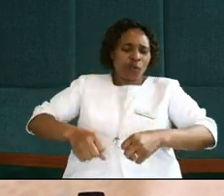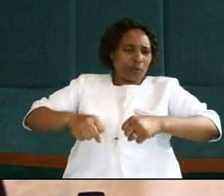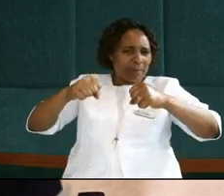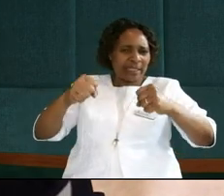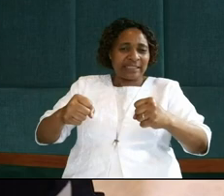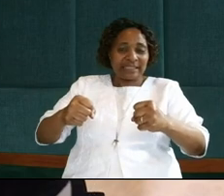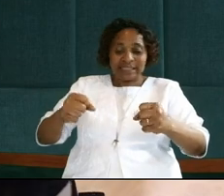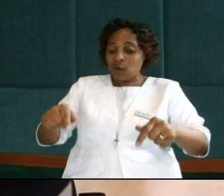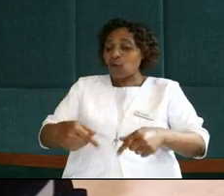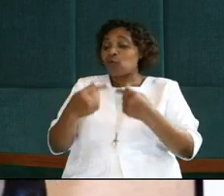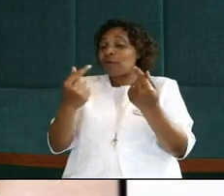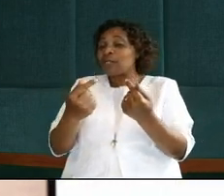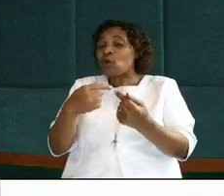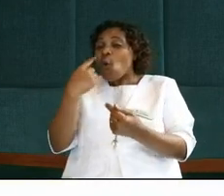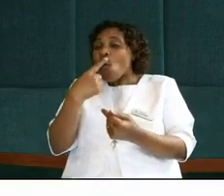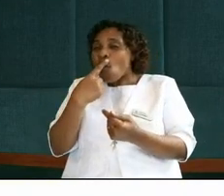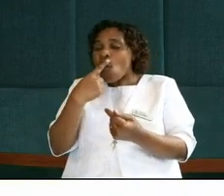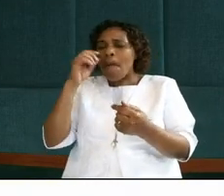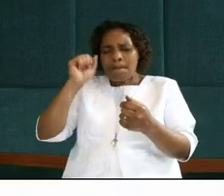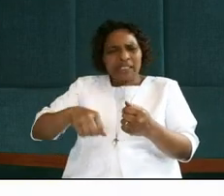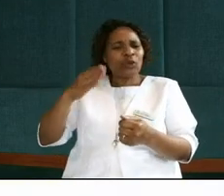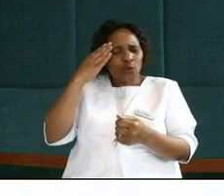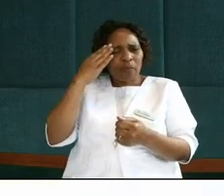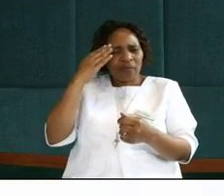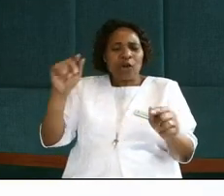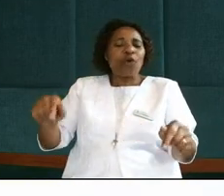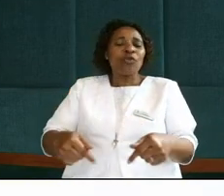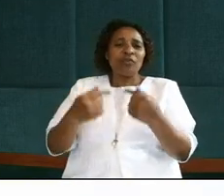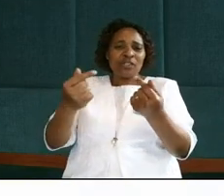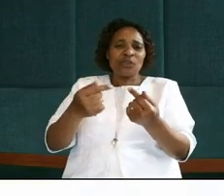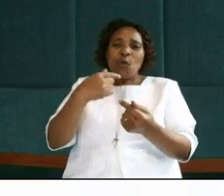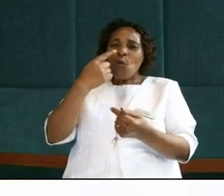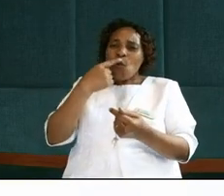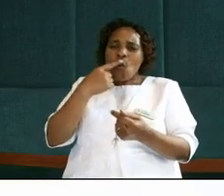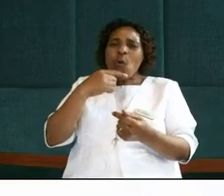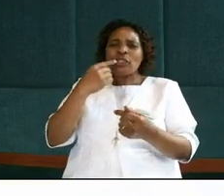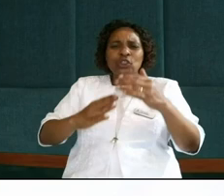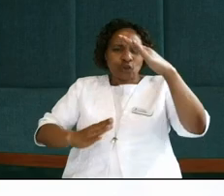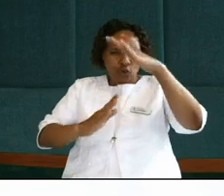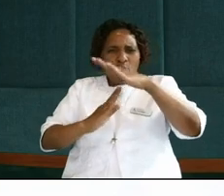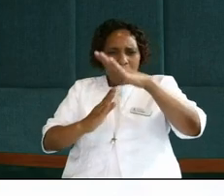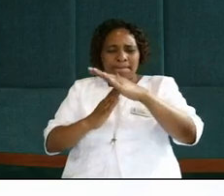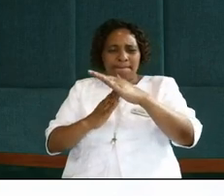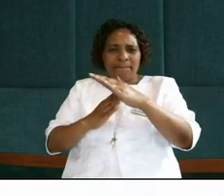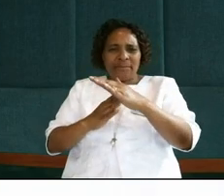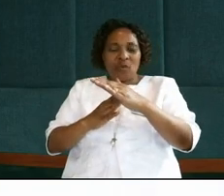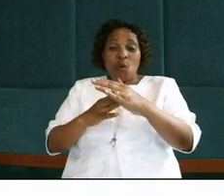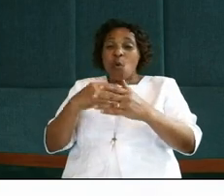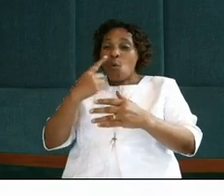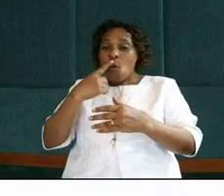the controversy of who gets what, the controversy of who is superior and who is least